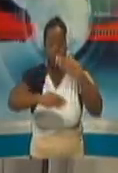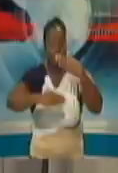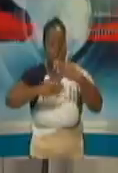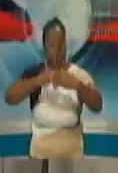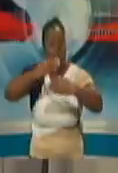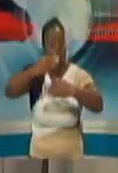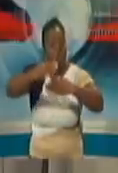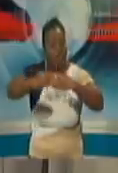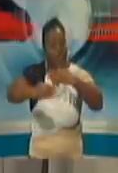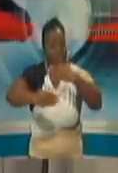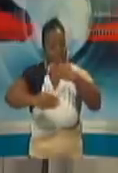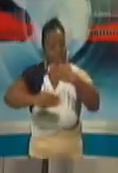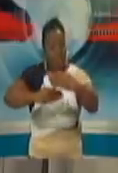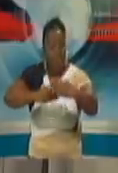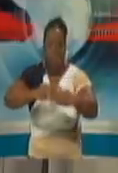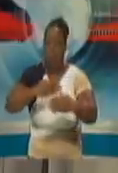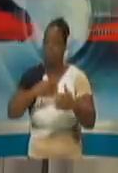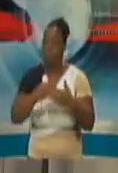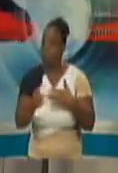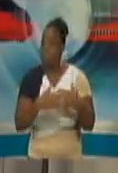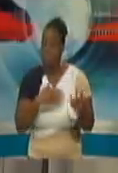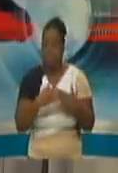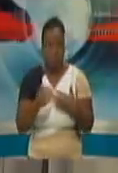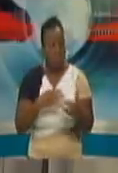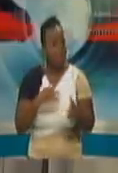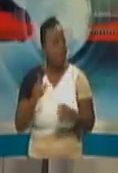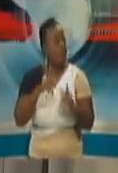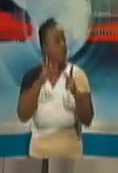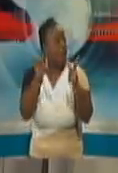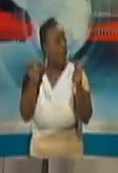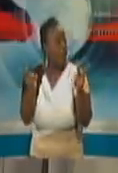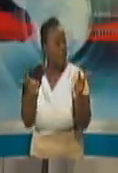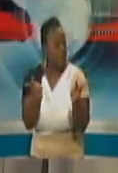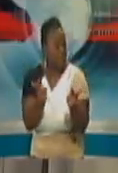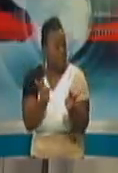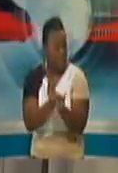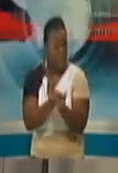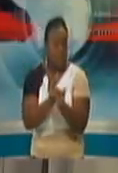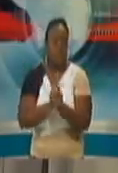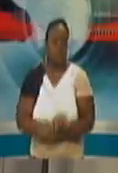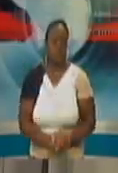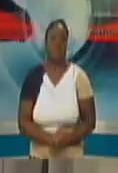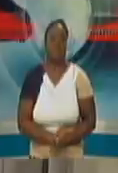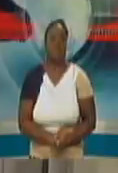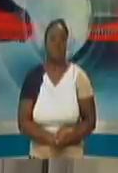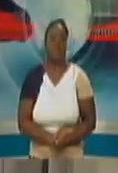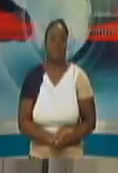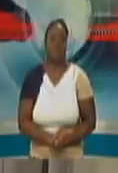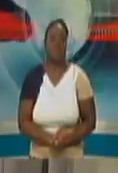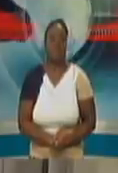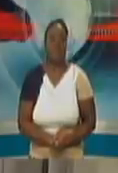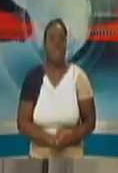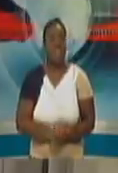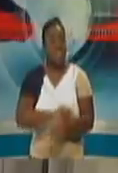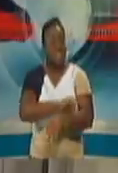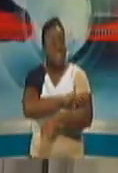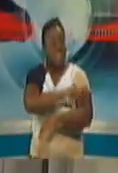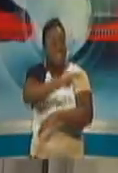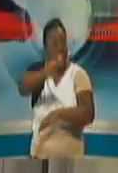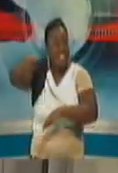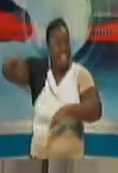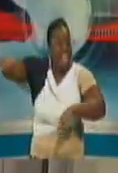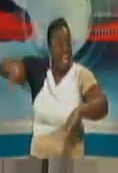machine in San Fernando will have to go through. This is a national effort national